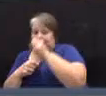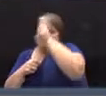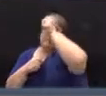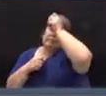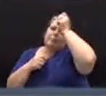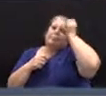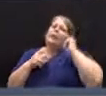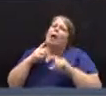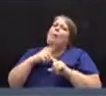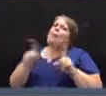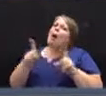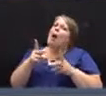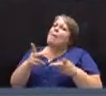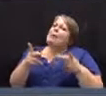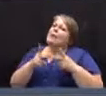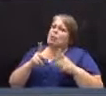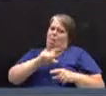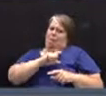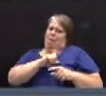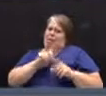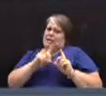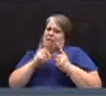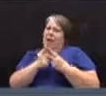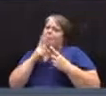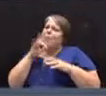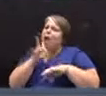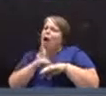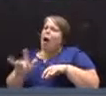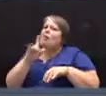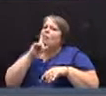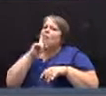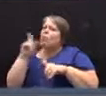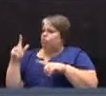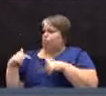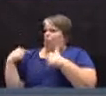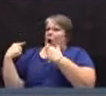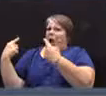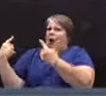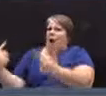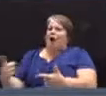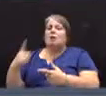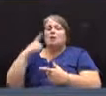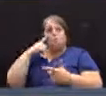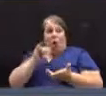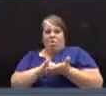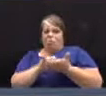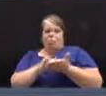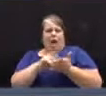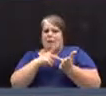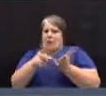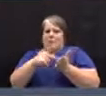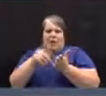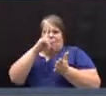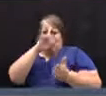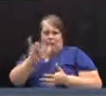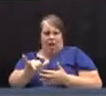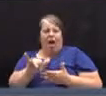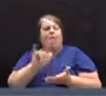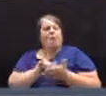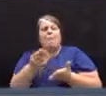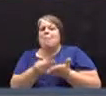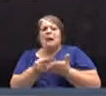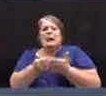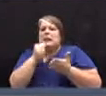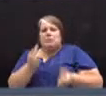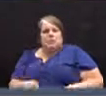Similarly, there's been a position at the police department that's been vacant for a period of time. So to the extent that salary hasn't been paid for that, that money